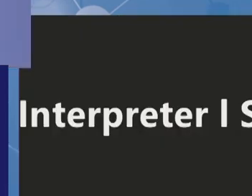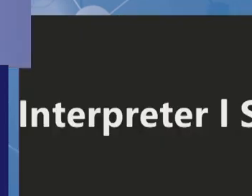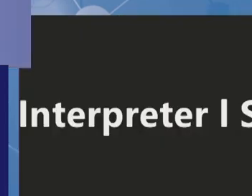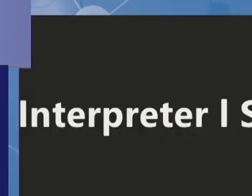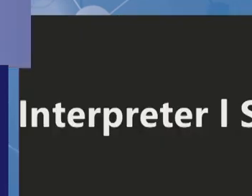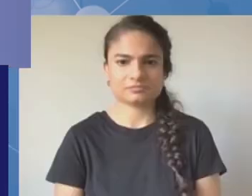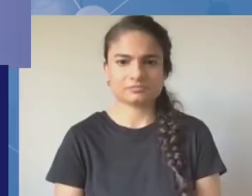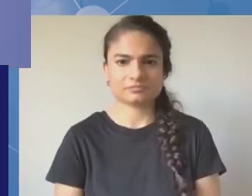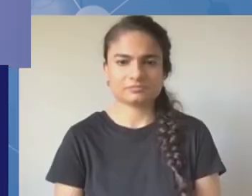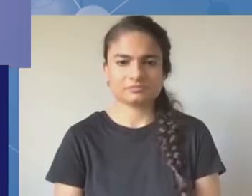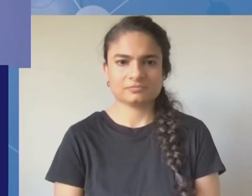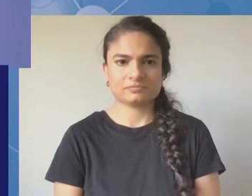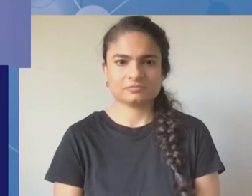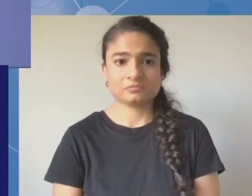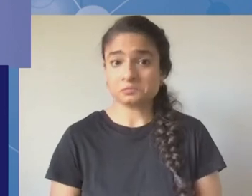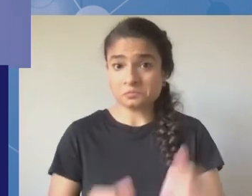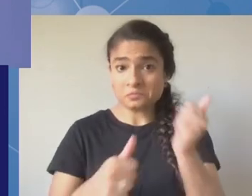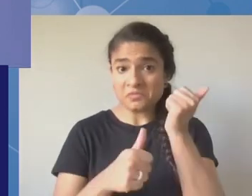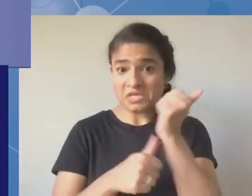may i use french